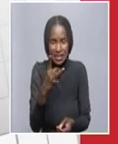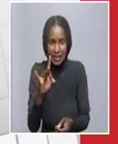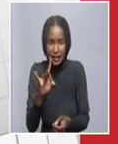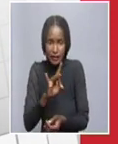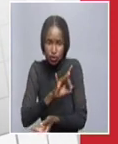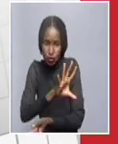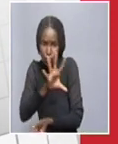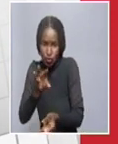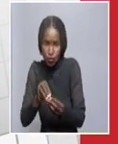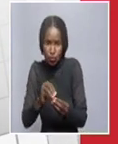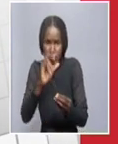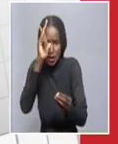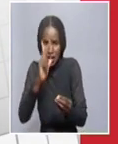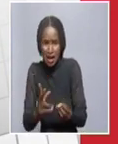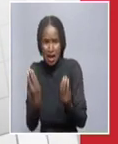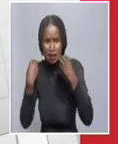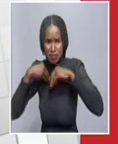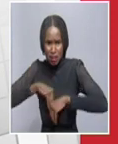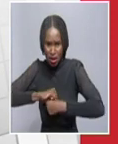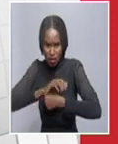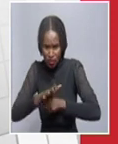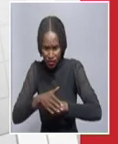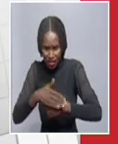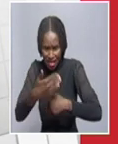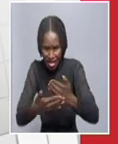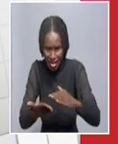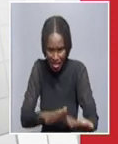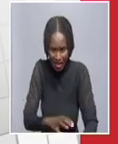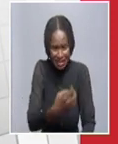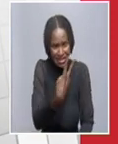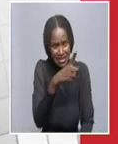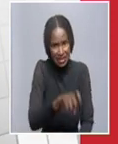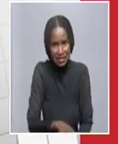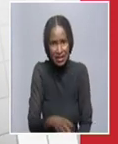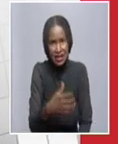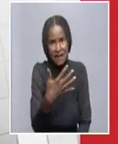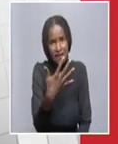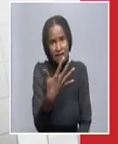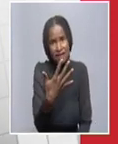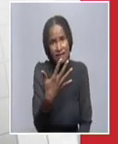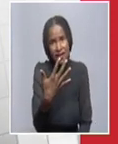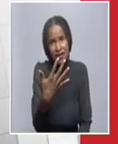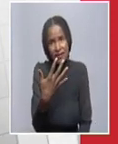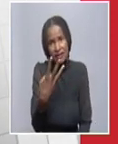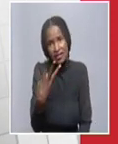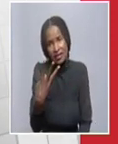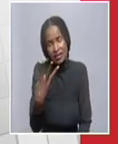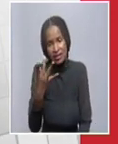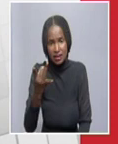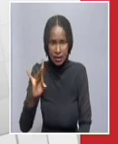Bringing the total number of deaths, to 3,538.